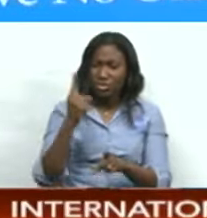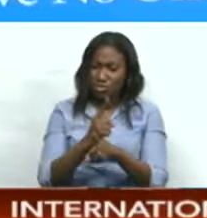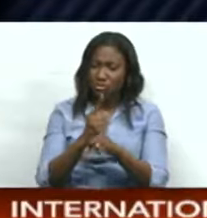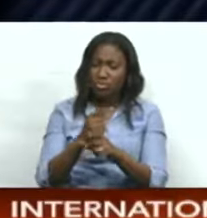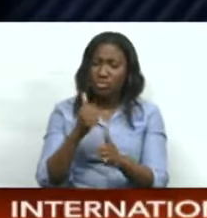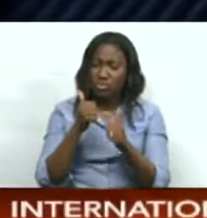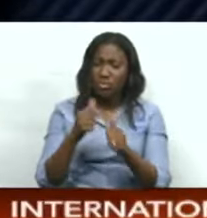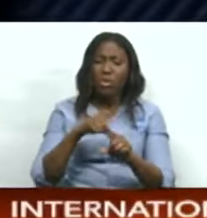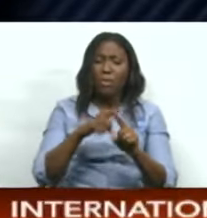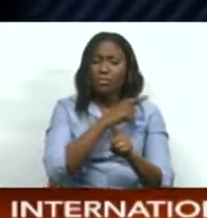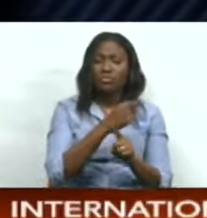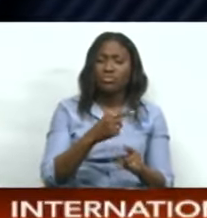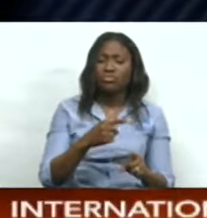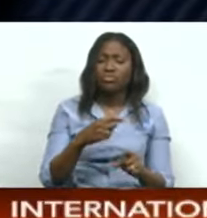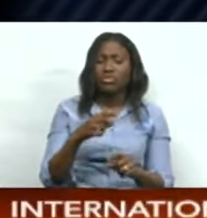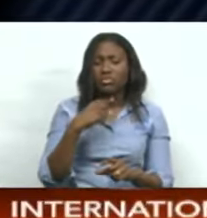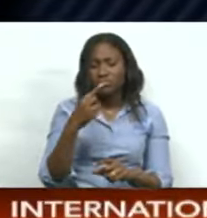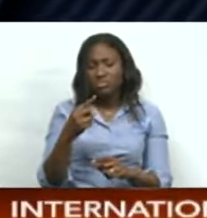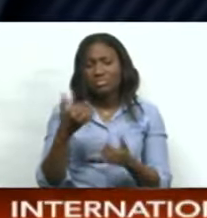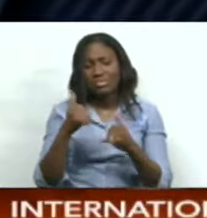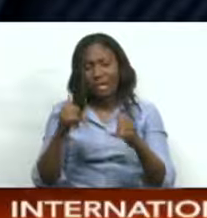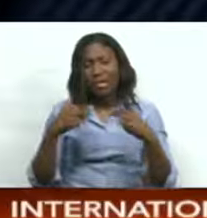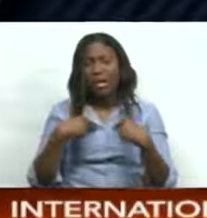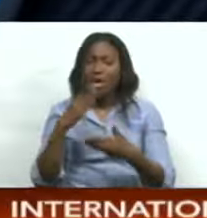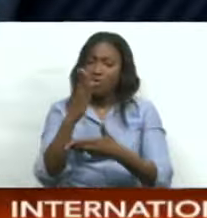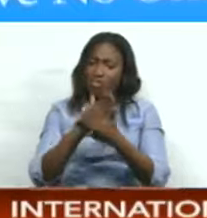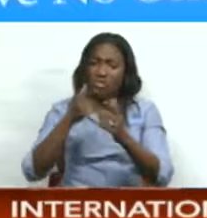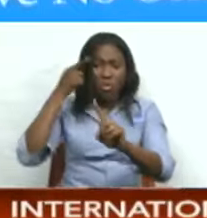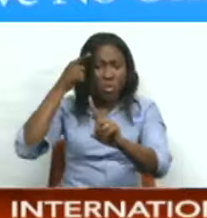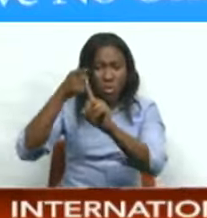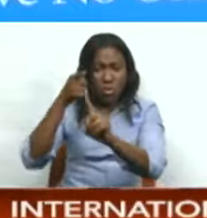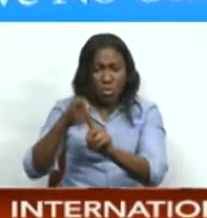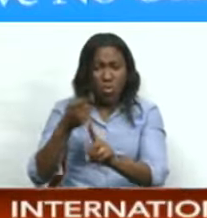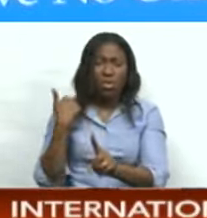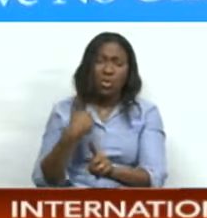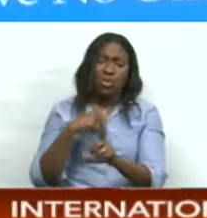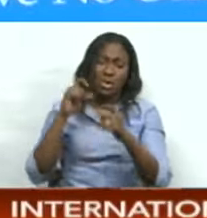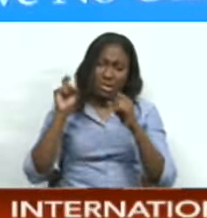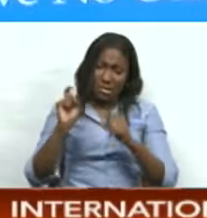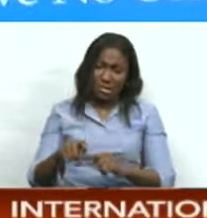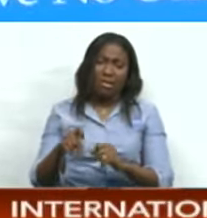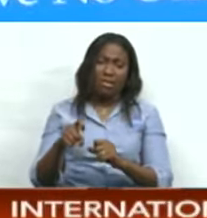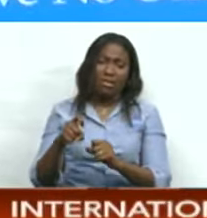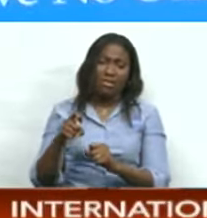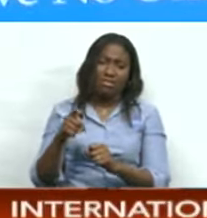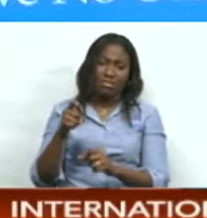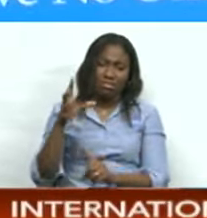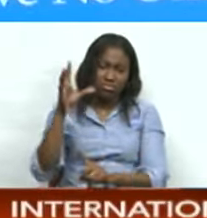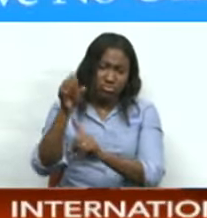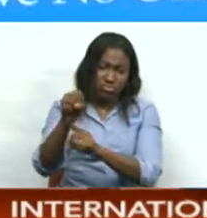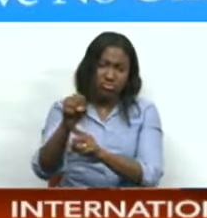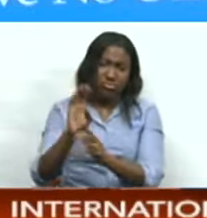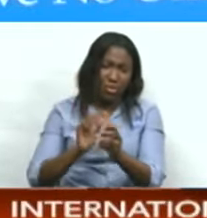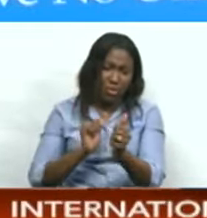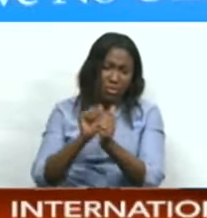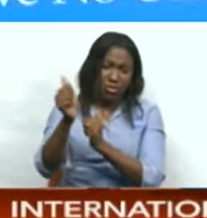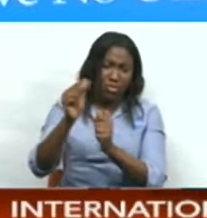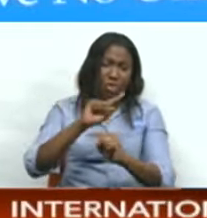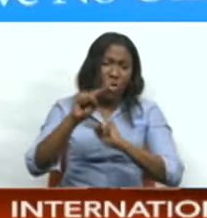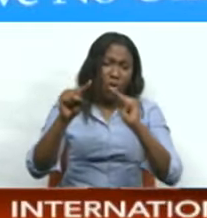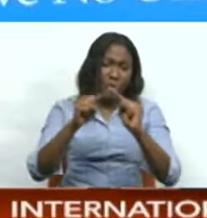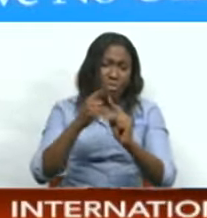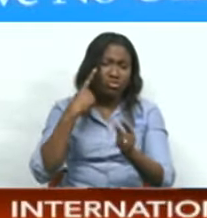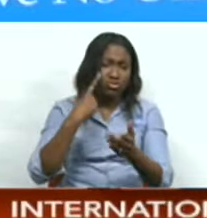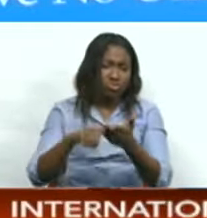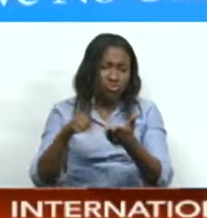Kazana flagged targets still needed to be assessed or measured. Of course, when you look into the goals for which we